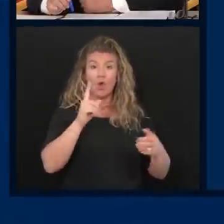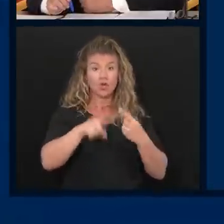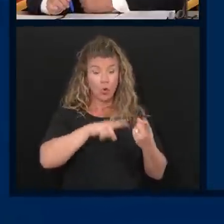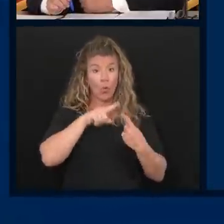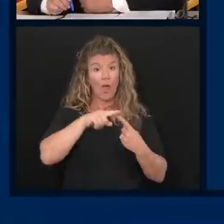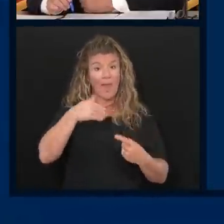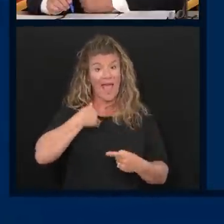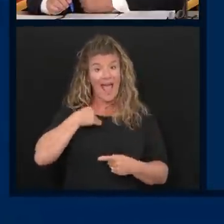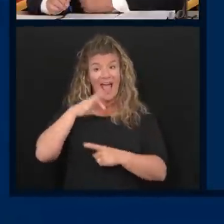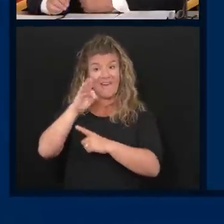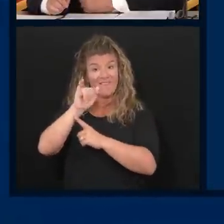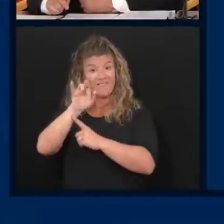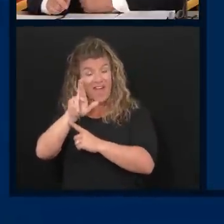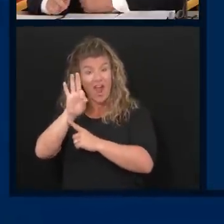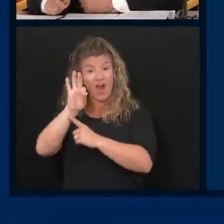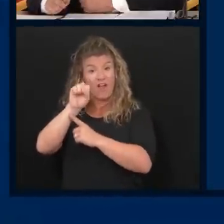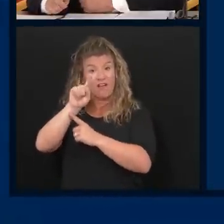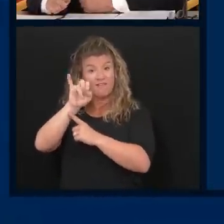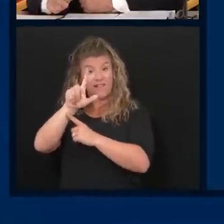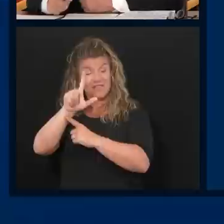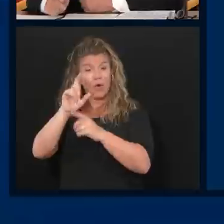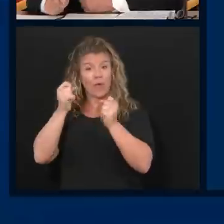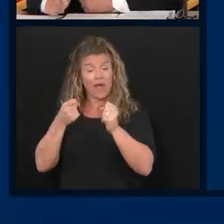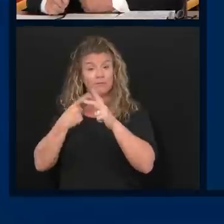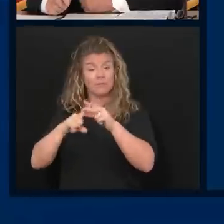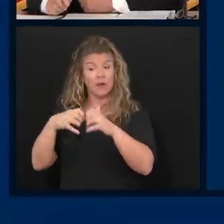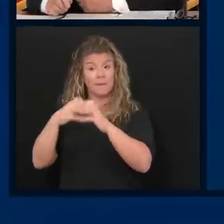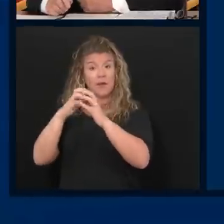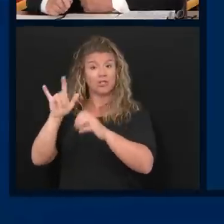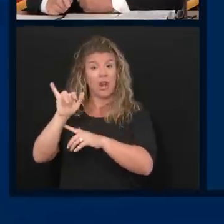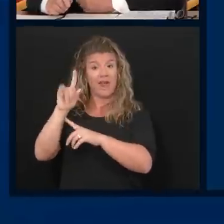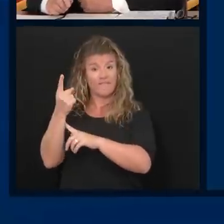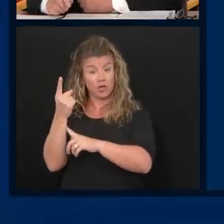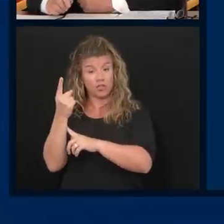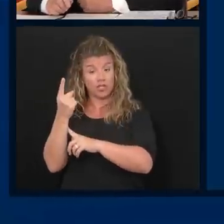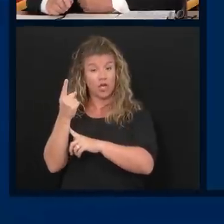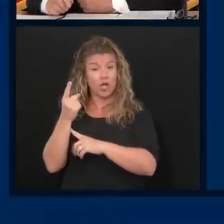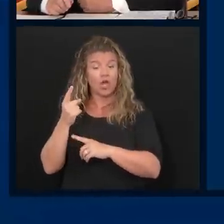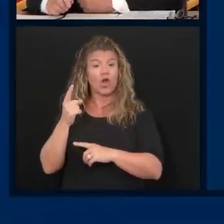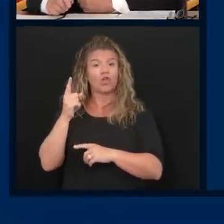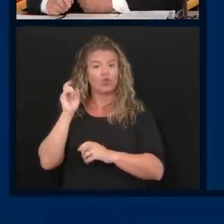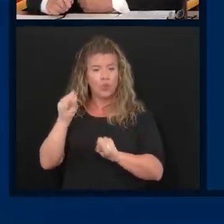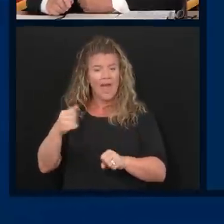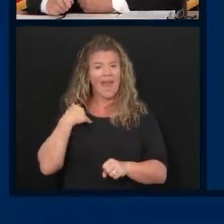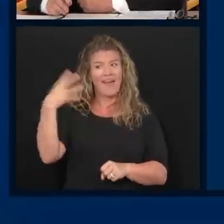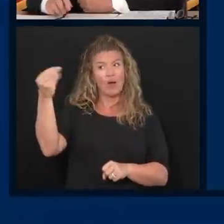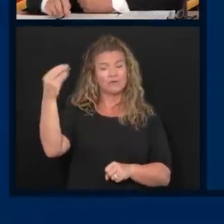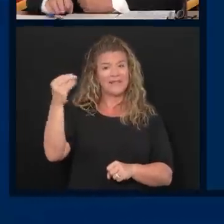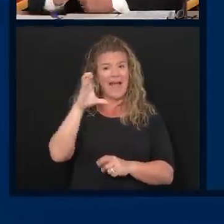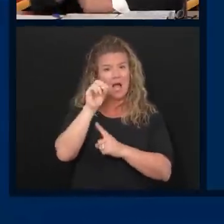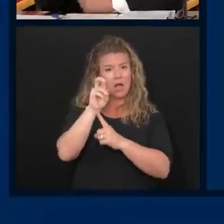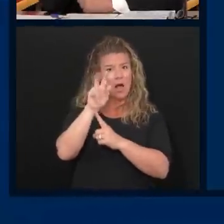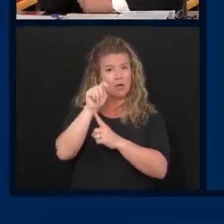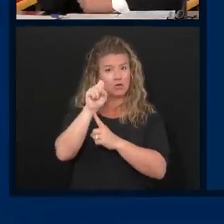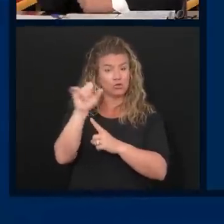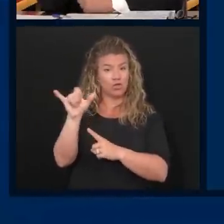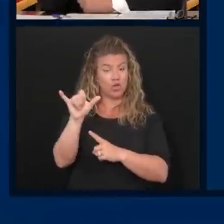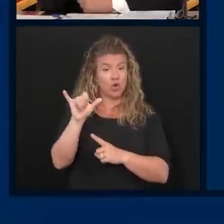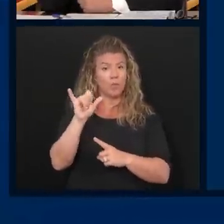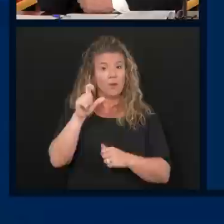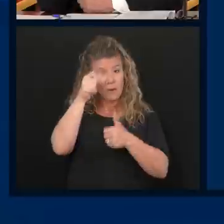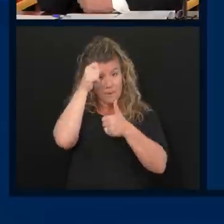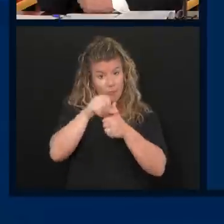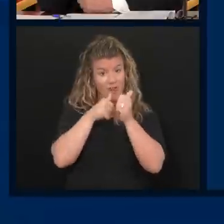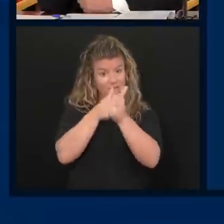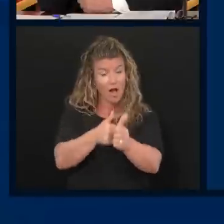on Wednesday, July 1st, with strict guidelines for safety. As far as our